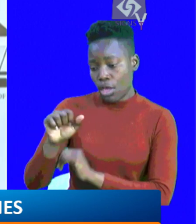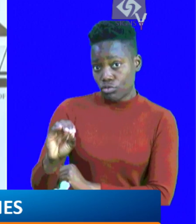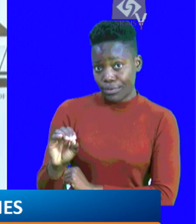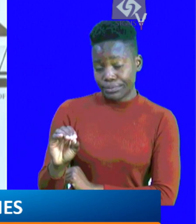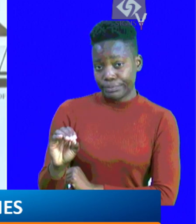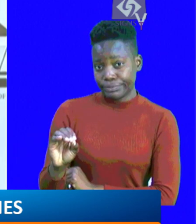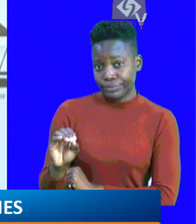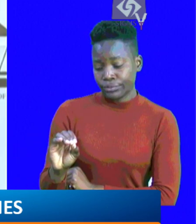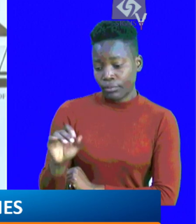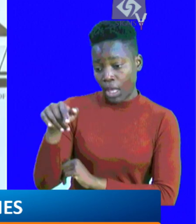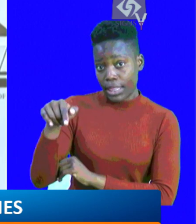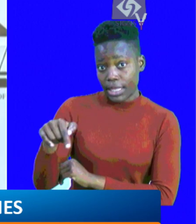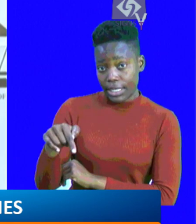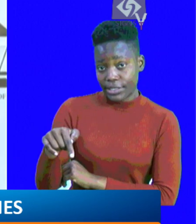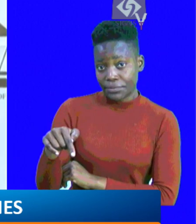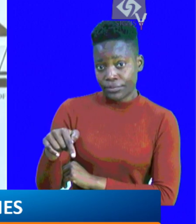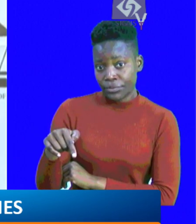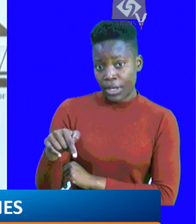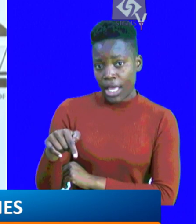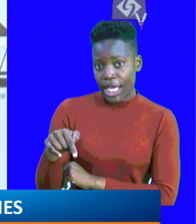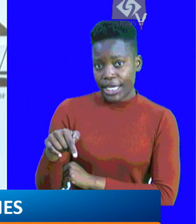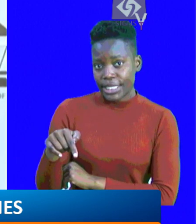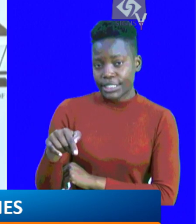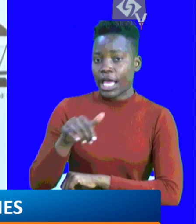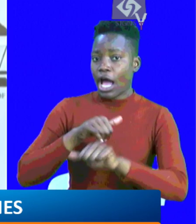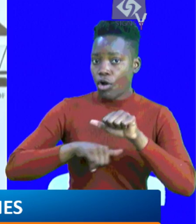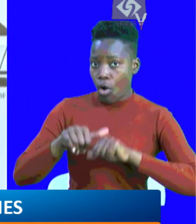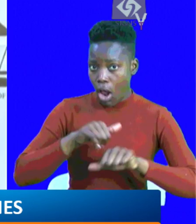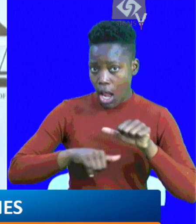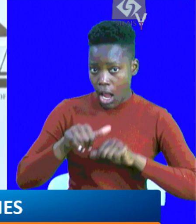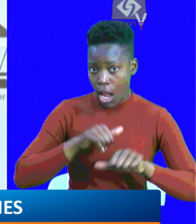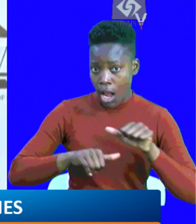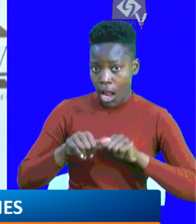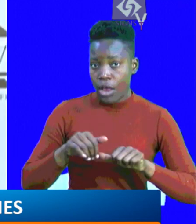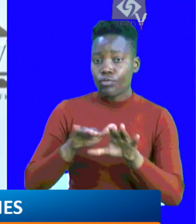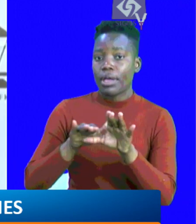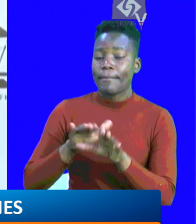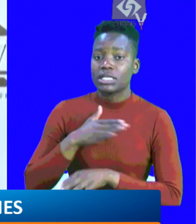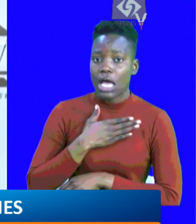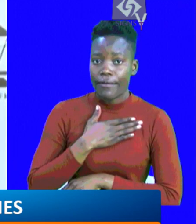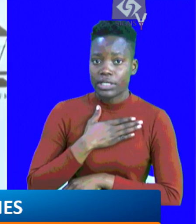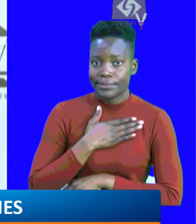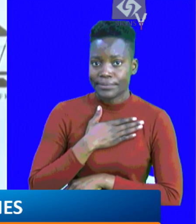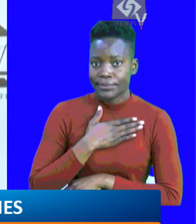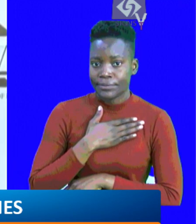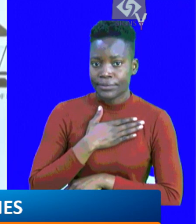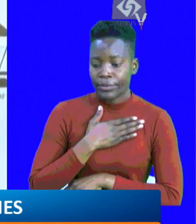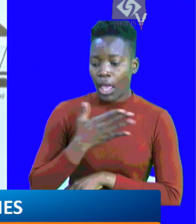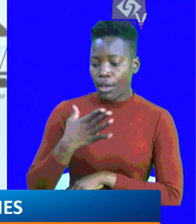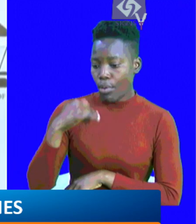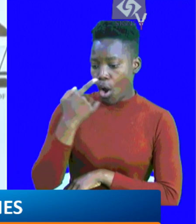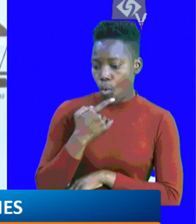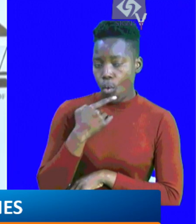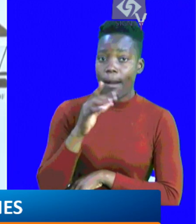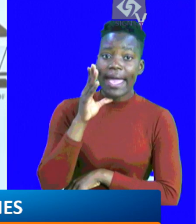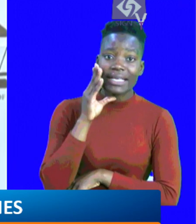to him under the Constitution. And so therefore, this is a call to our